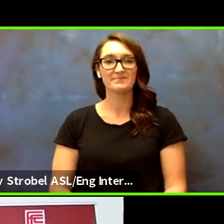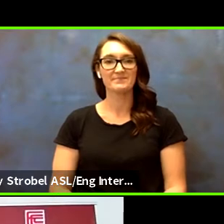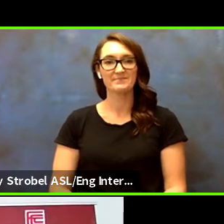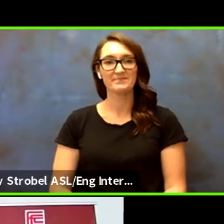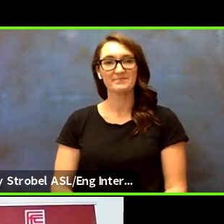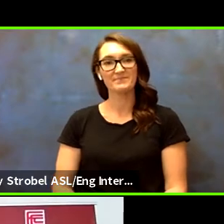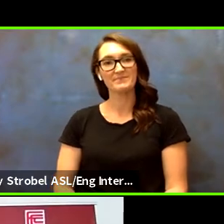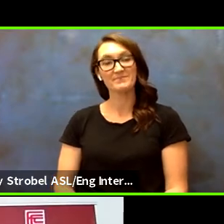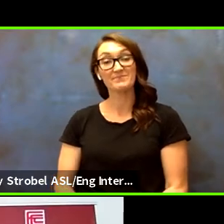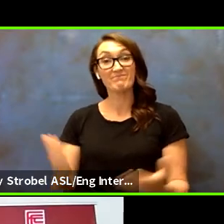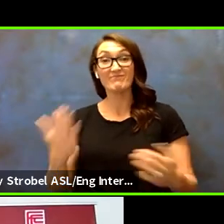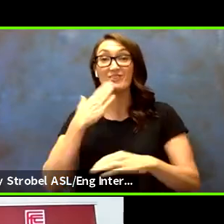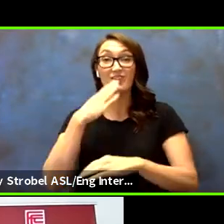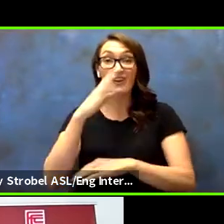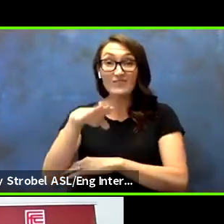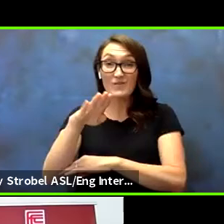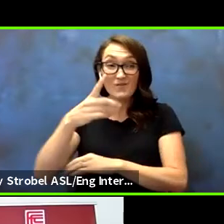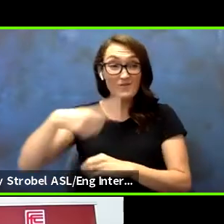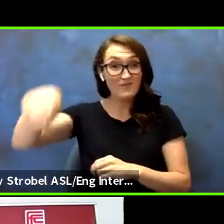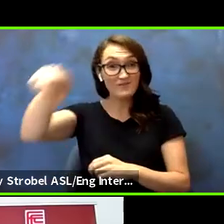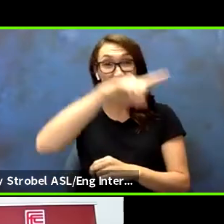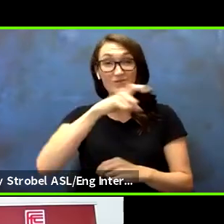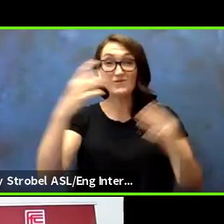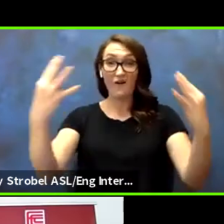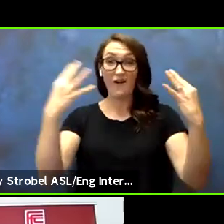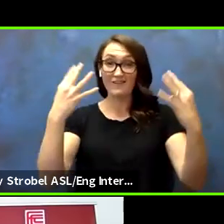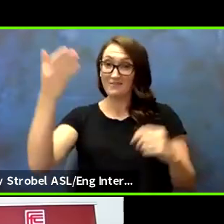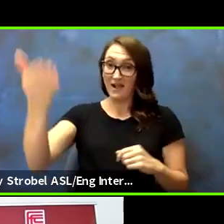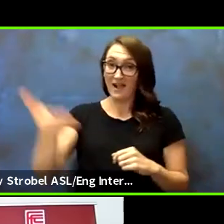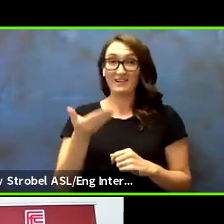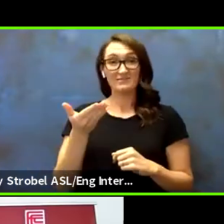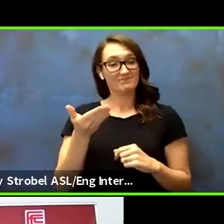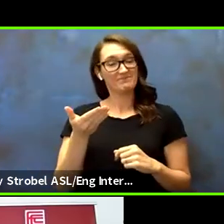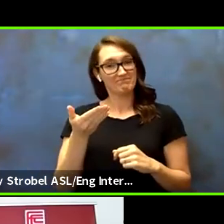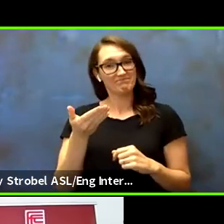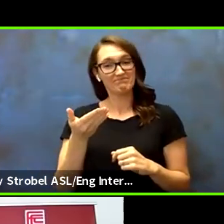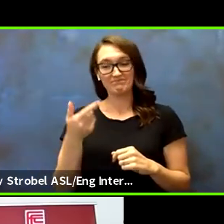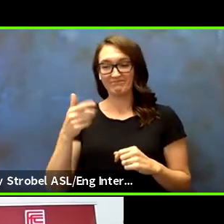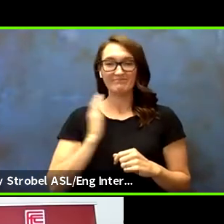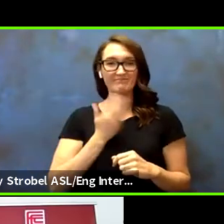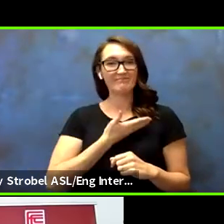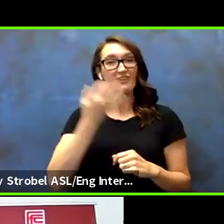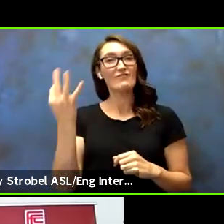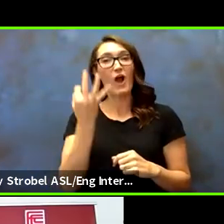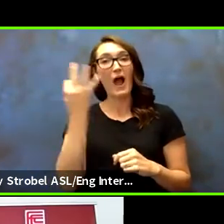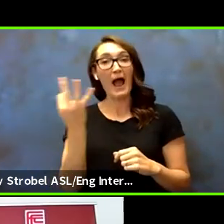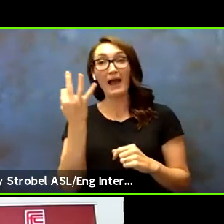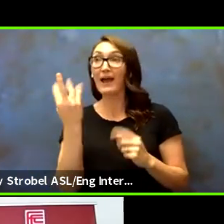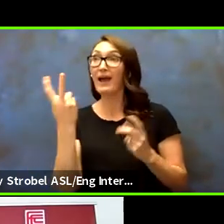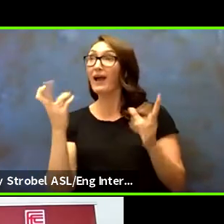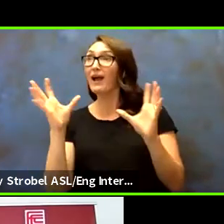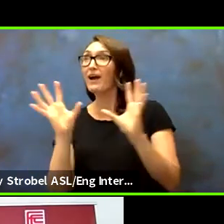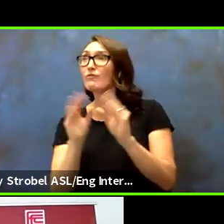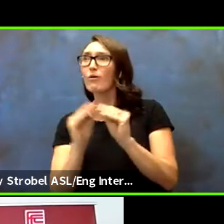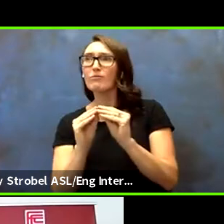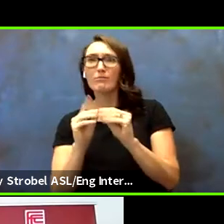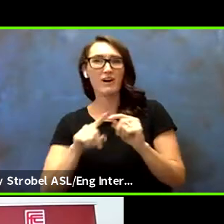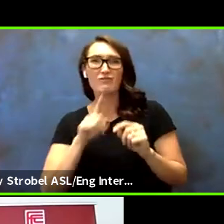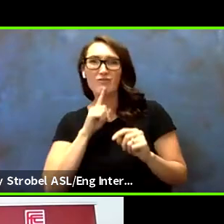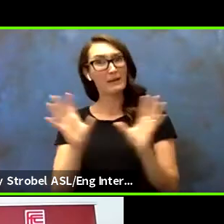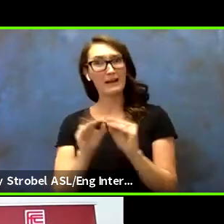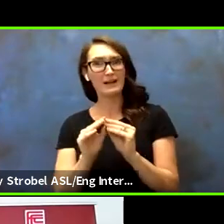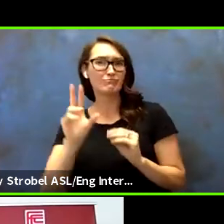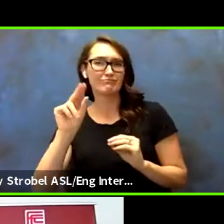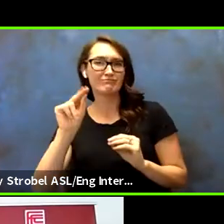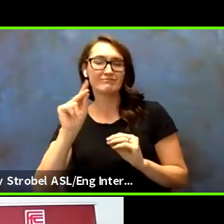Well, good afternoon, everyone, and welcome to our Friday Forum, but it's not our Friday Forum. Today, we